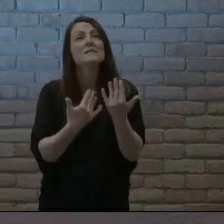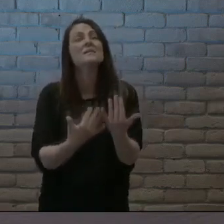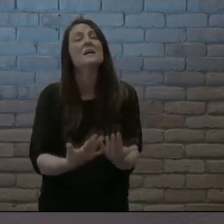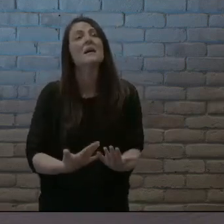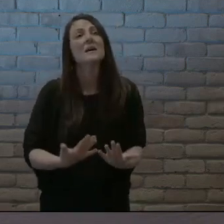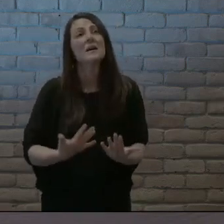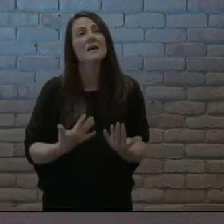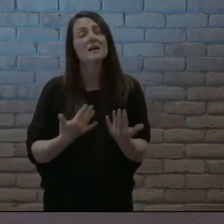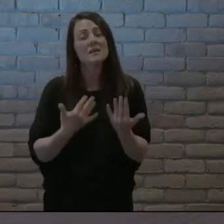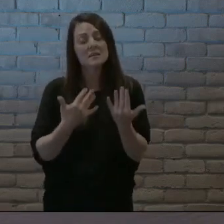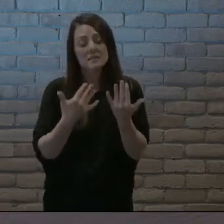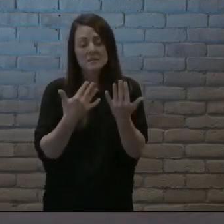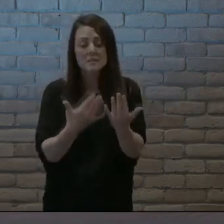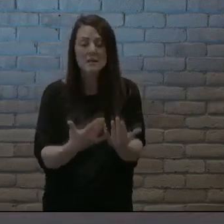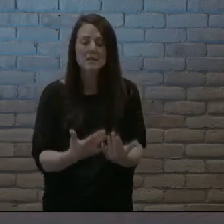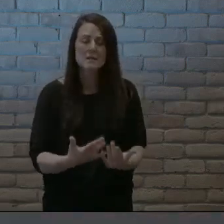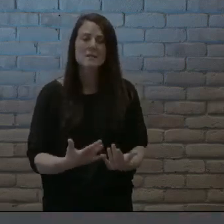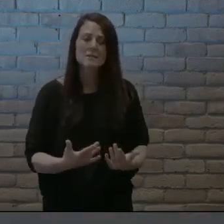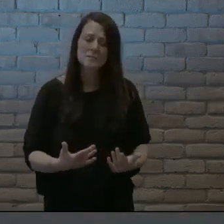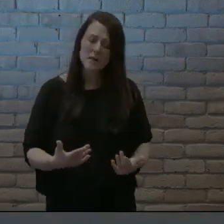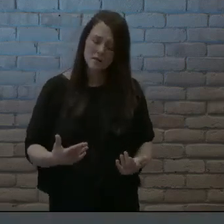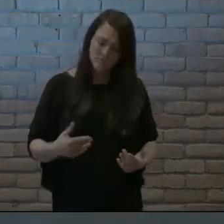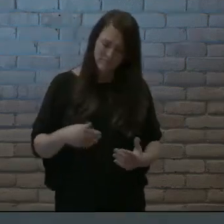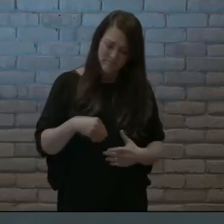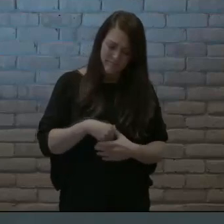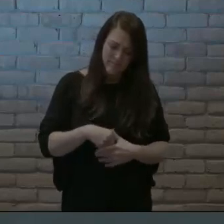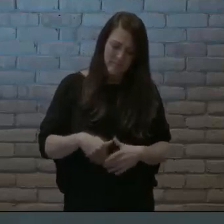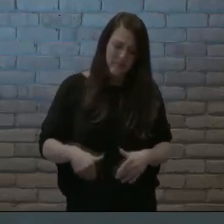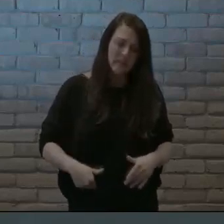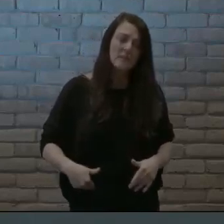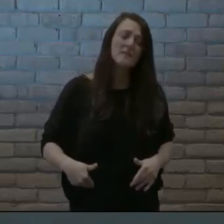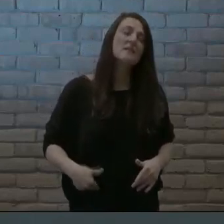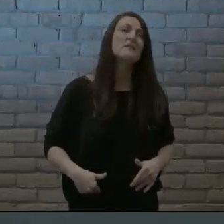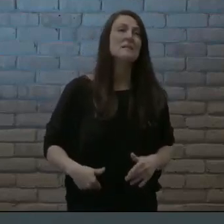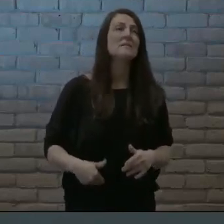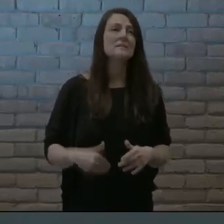Knowing the battle's won